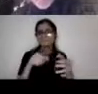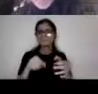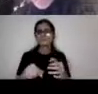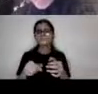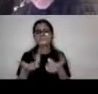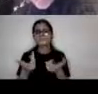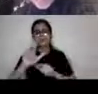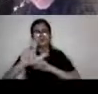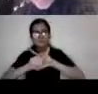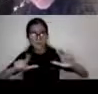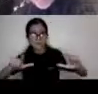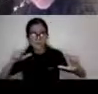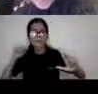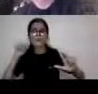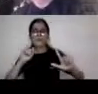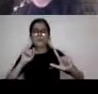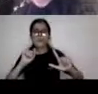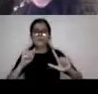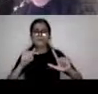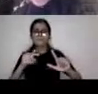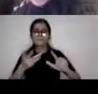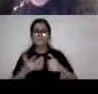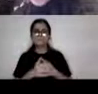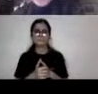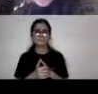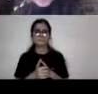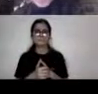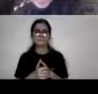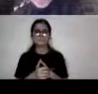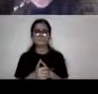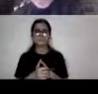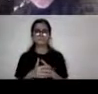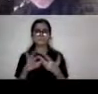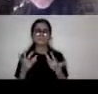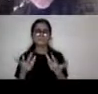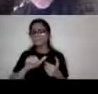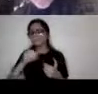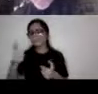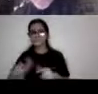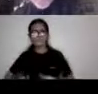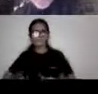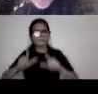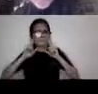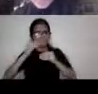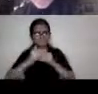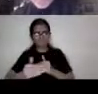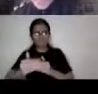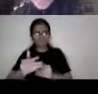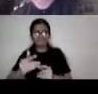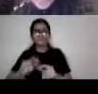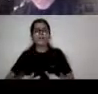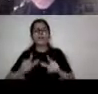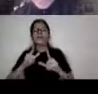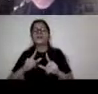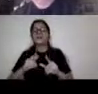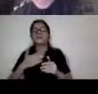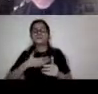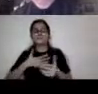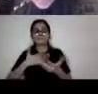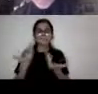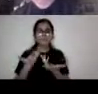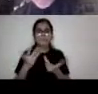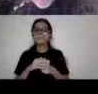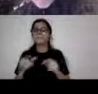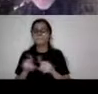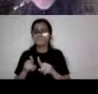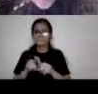almost from the Holocaust, uh, about, um, lives worth living. And, uh, and I, uh, on the other hand, there